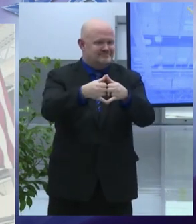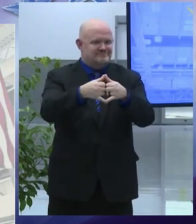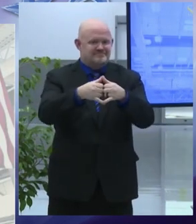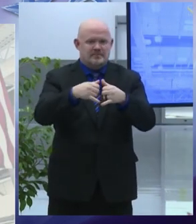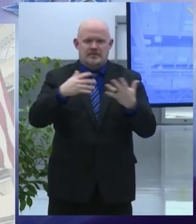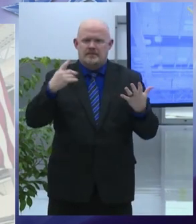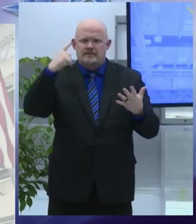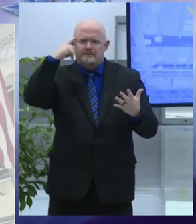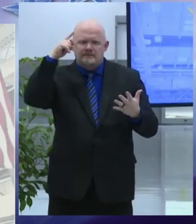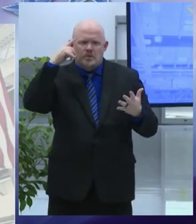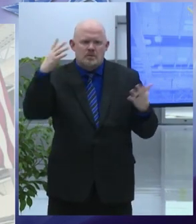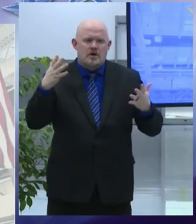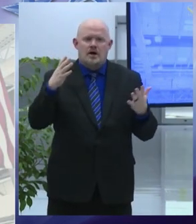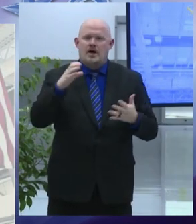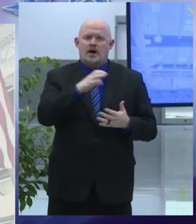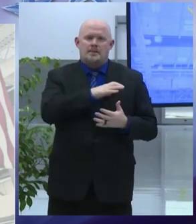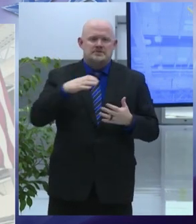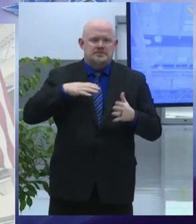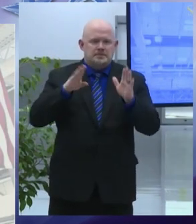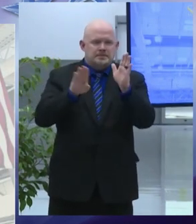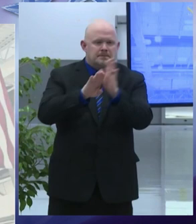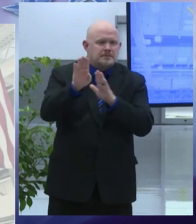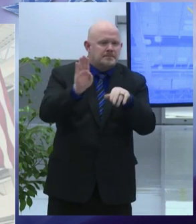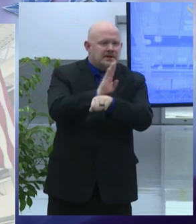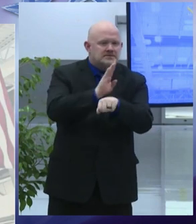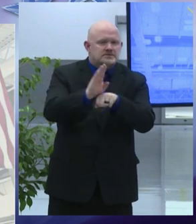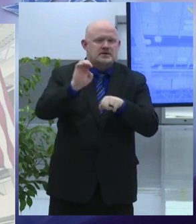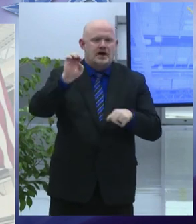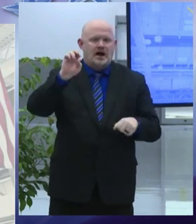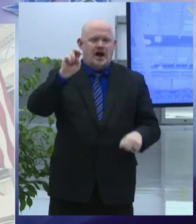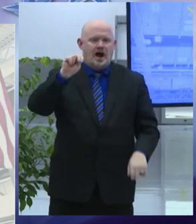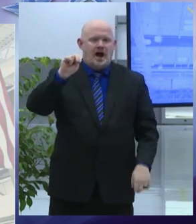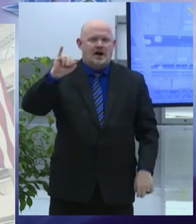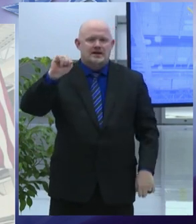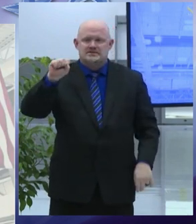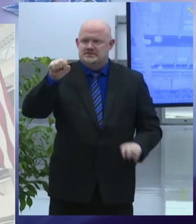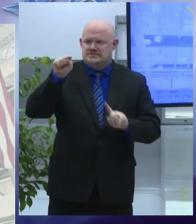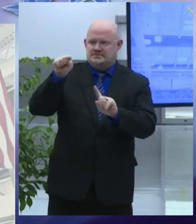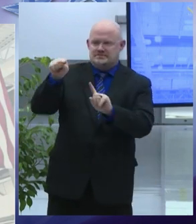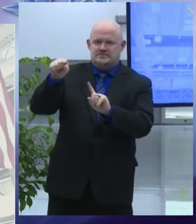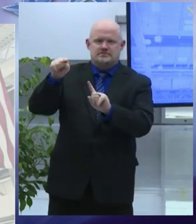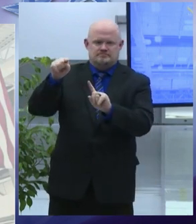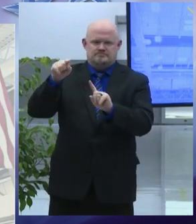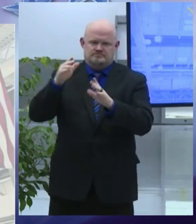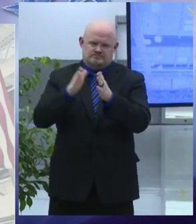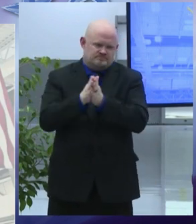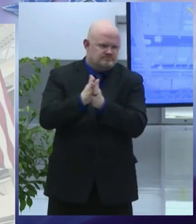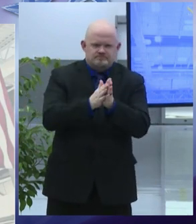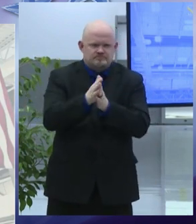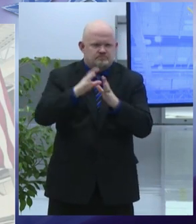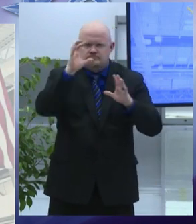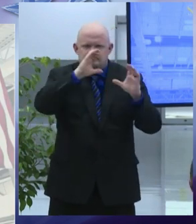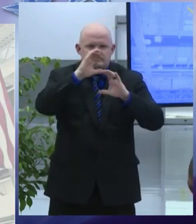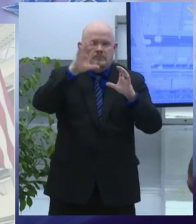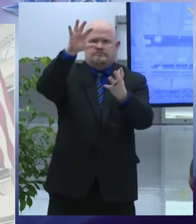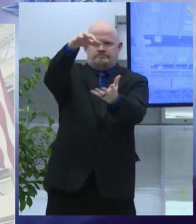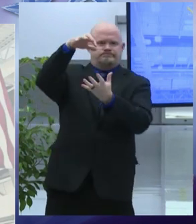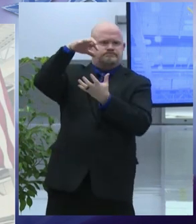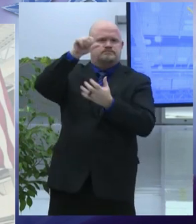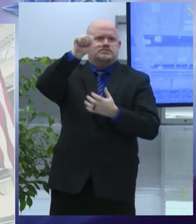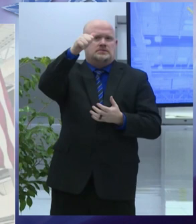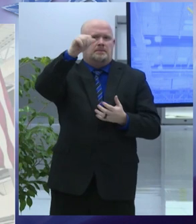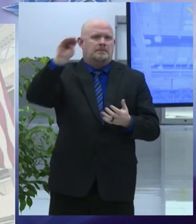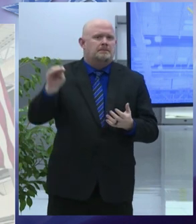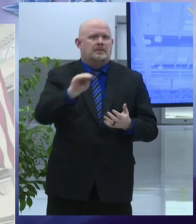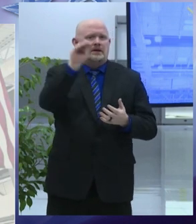business development eric ennis and many community partners we received a 10 million award to invest in the west onondaga street and south avenue neighborhoods